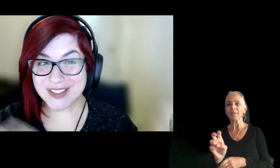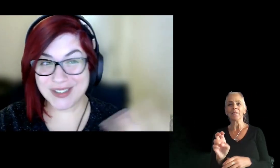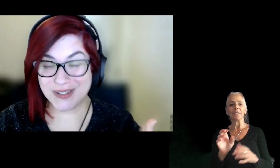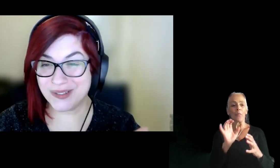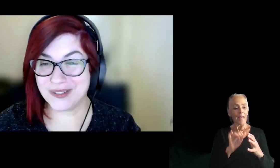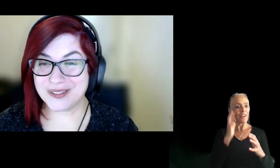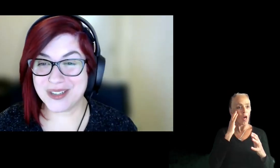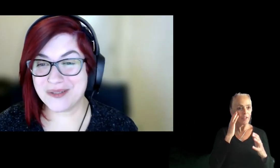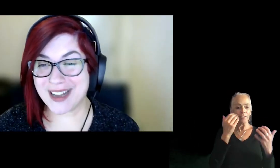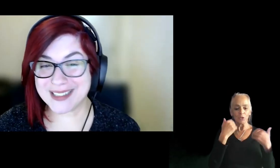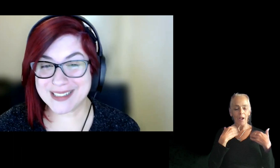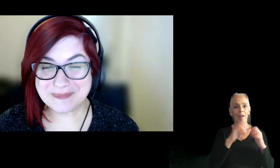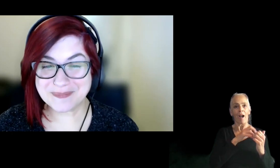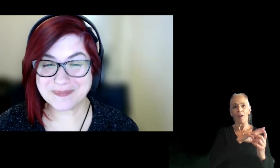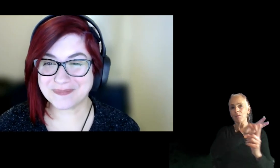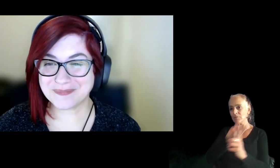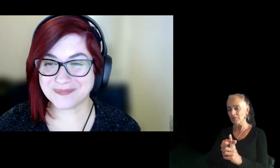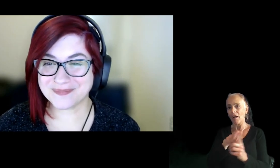knowledge to UX.